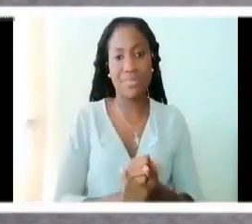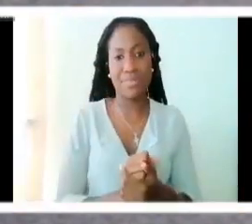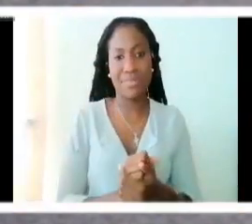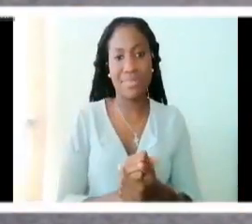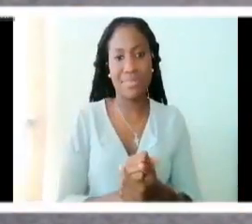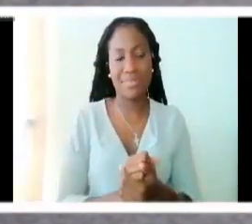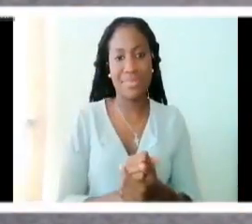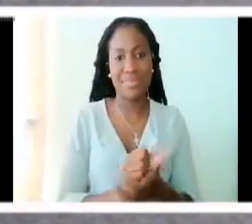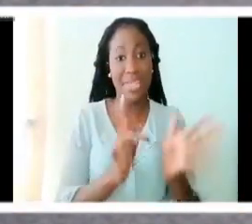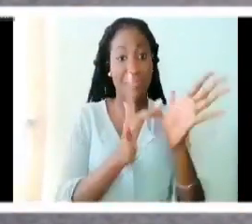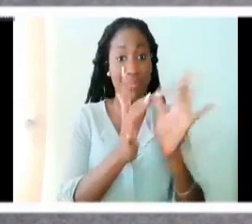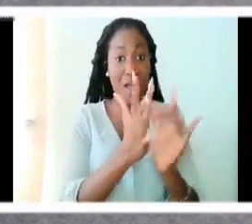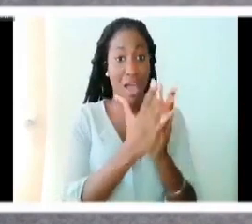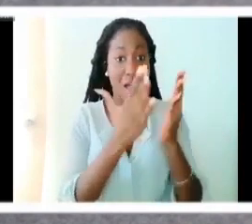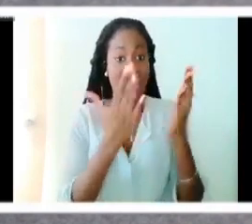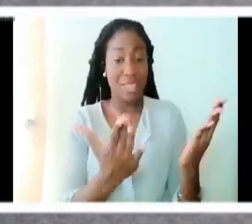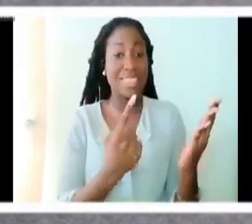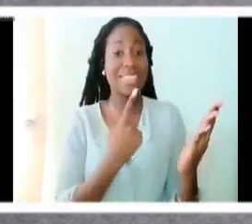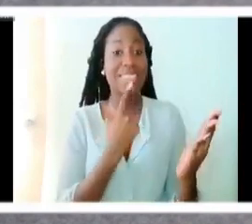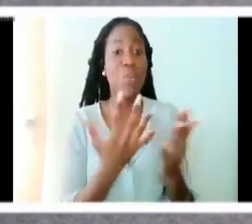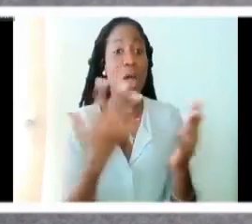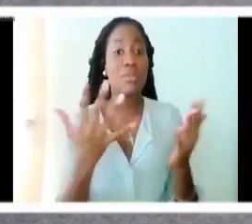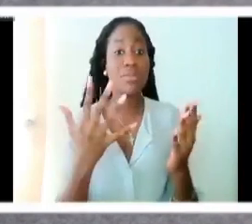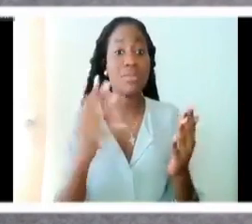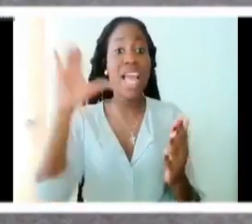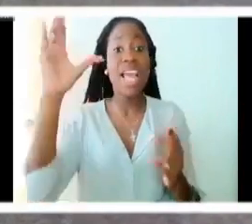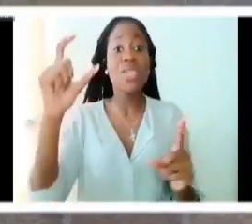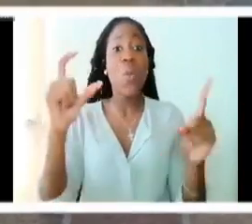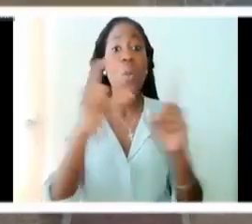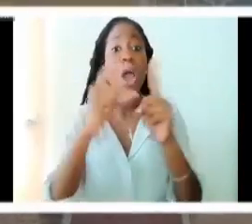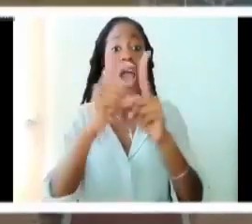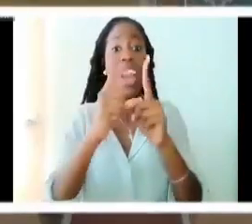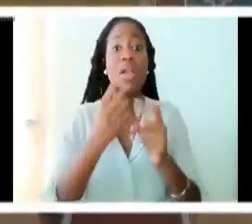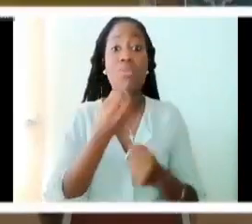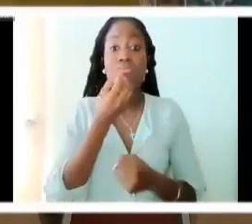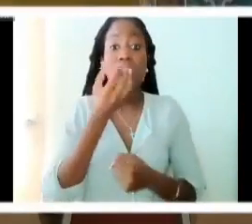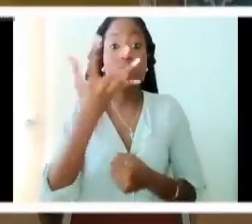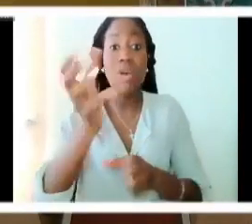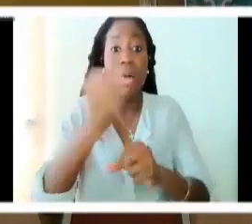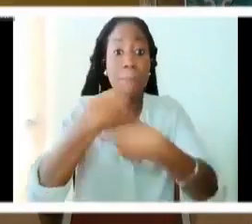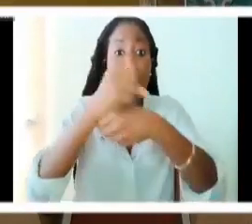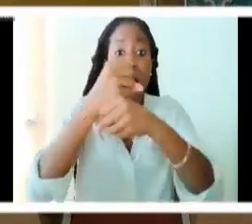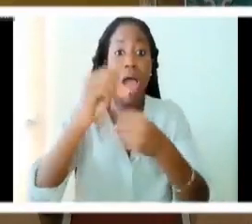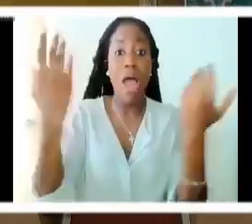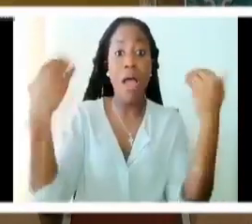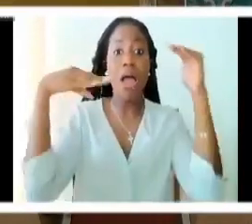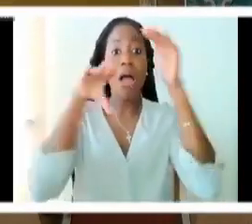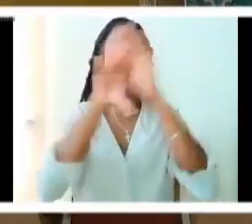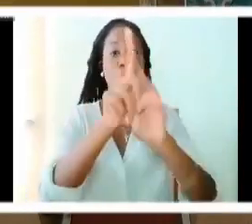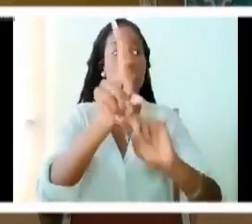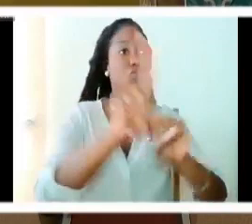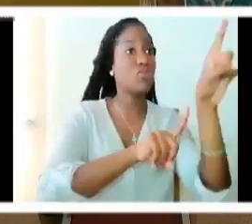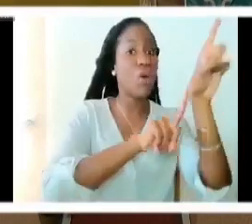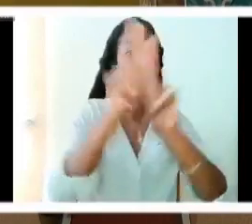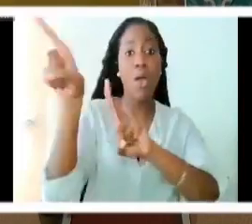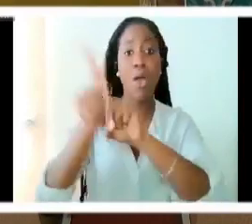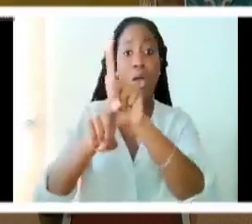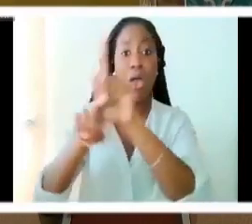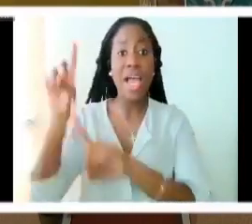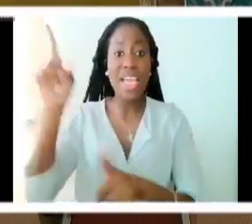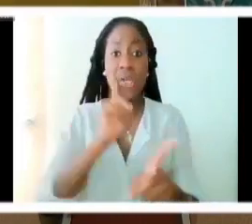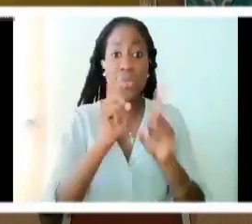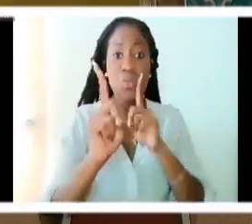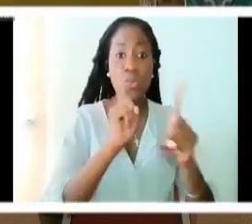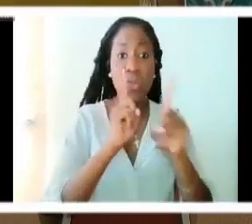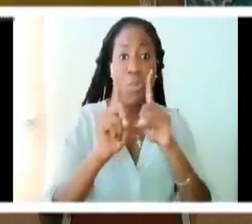word, the heavens were made. By the breath of his mouth, all the stars. He spoke and they came to be.